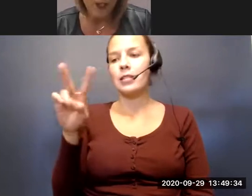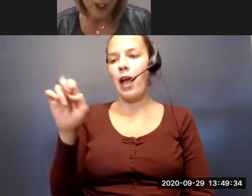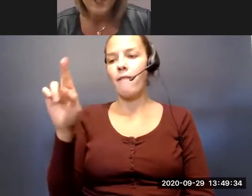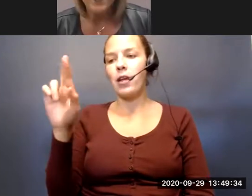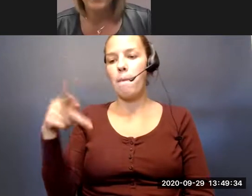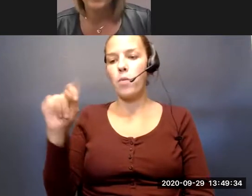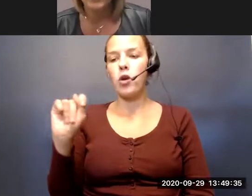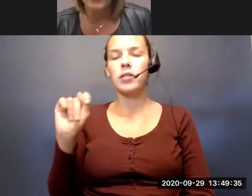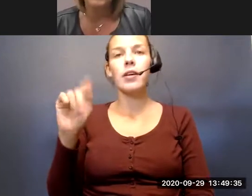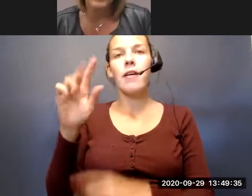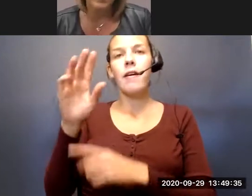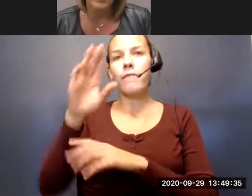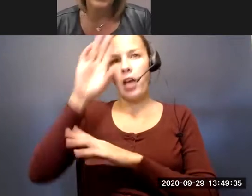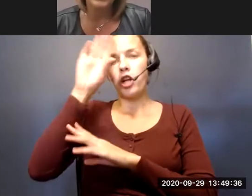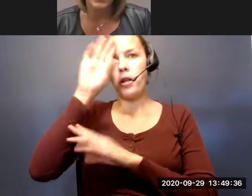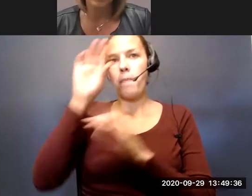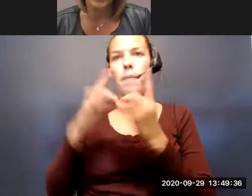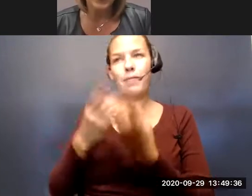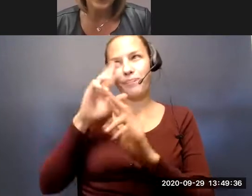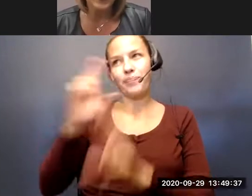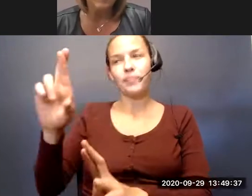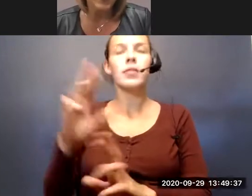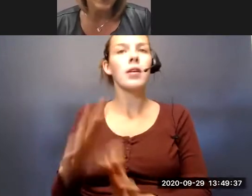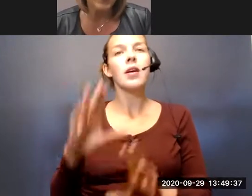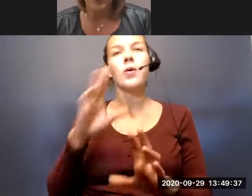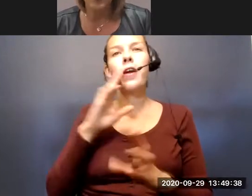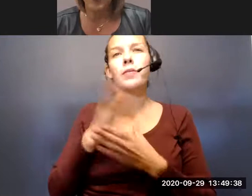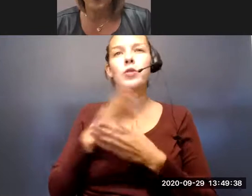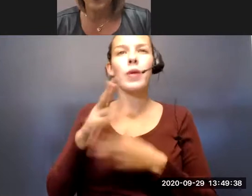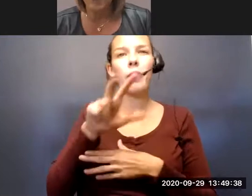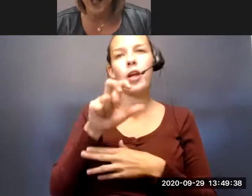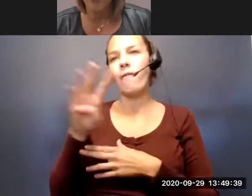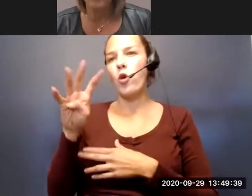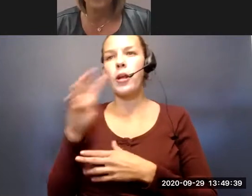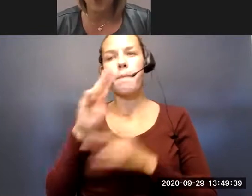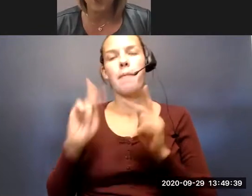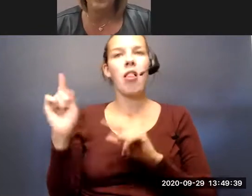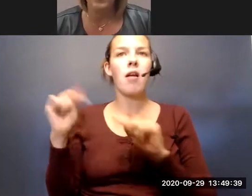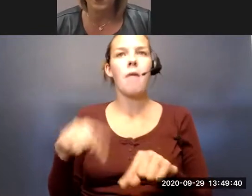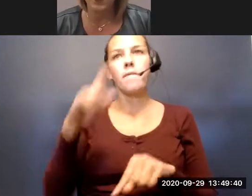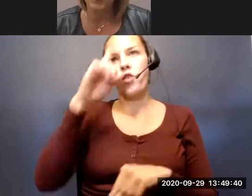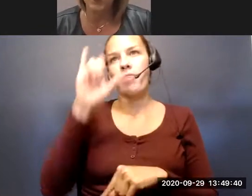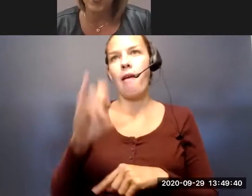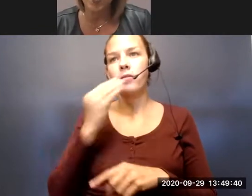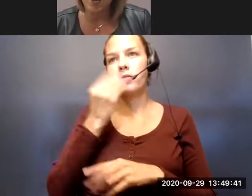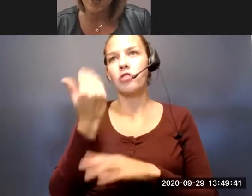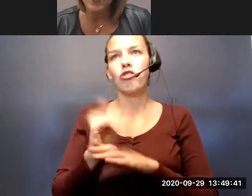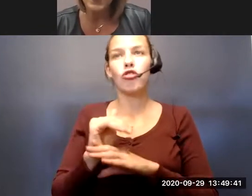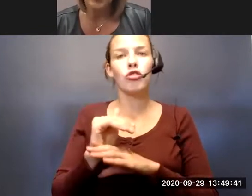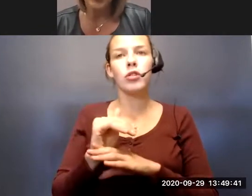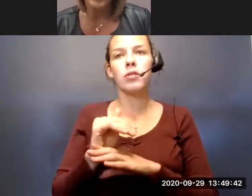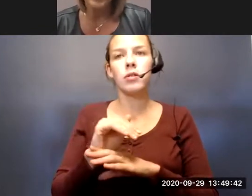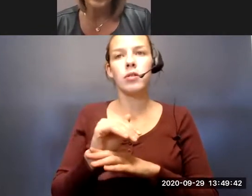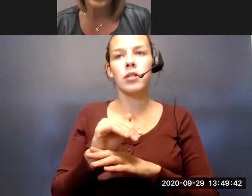respectively. And we usually have between 300 and 400 people that come out for those dinners. So they are